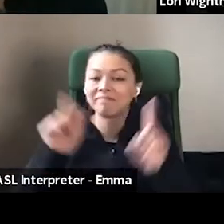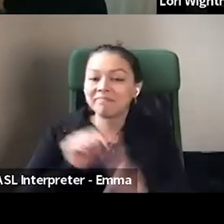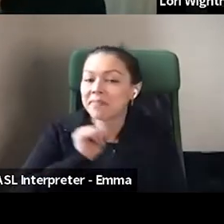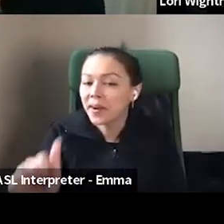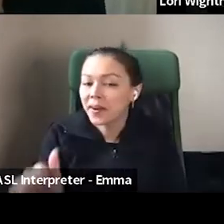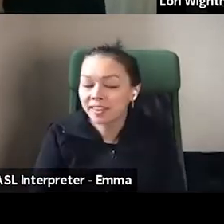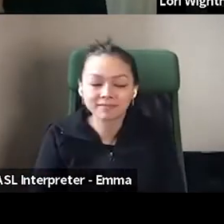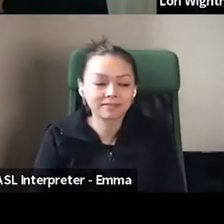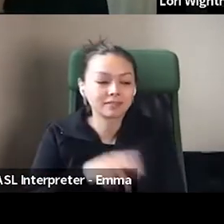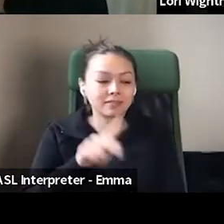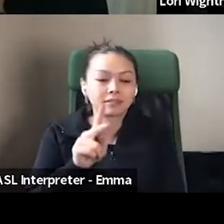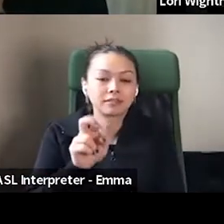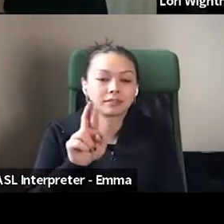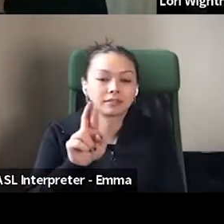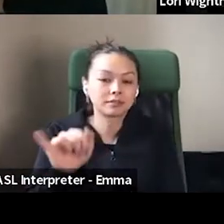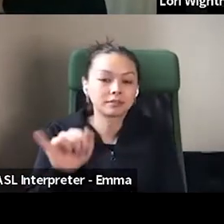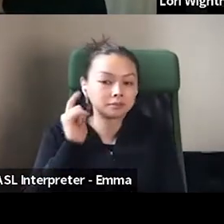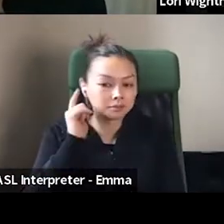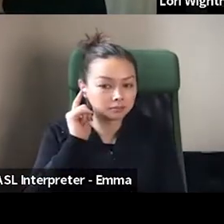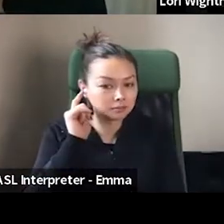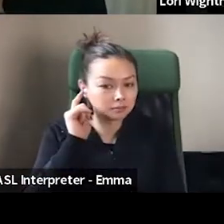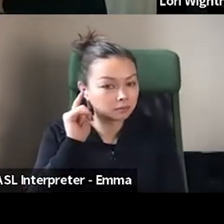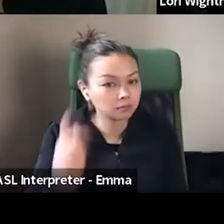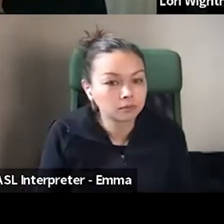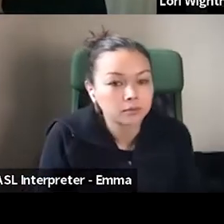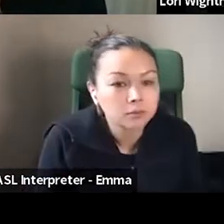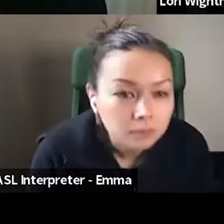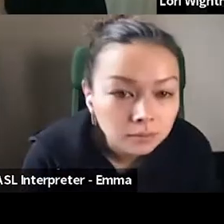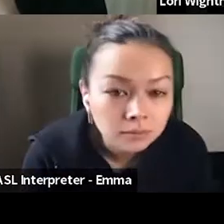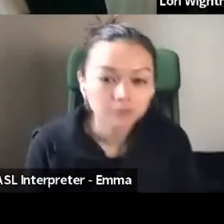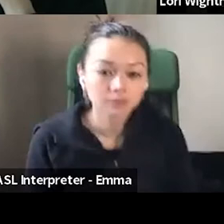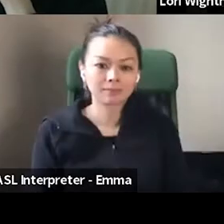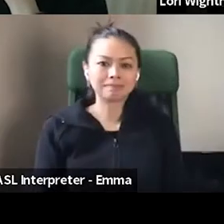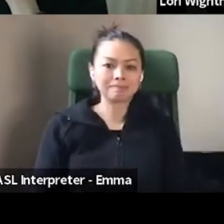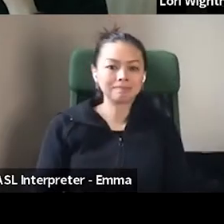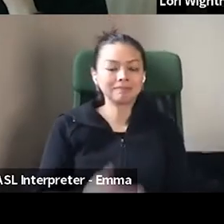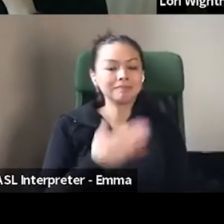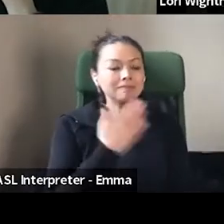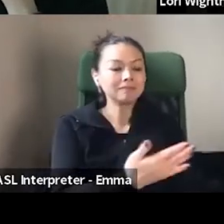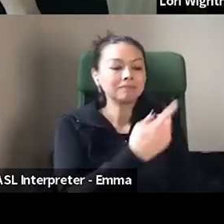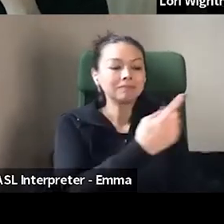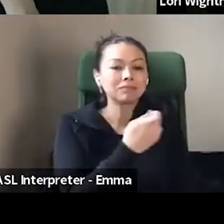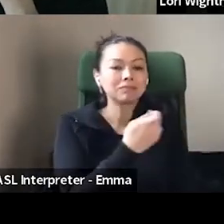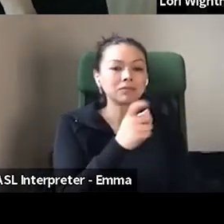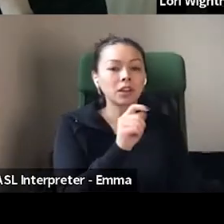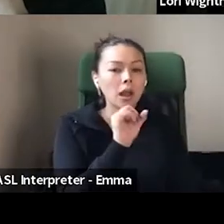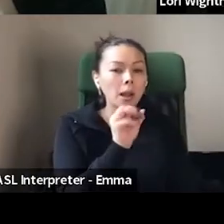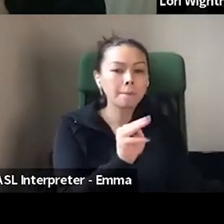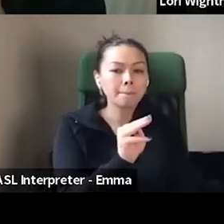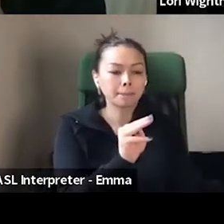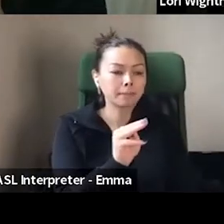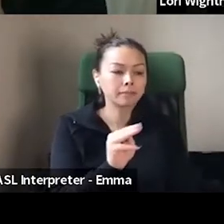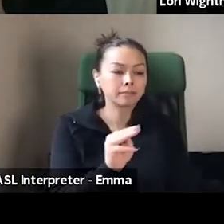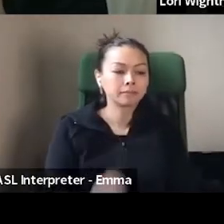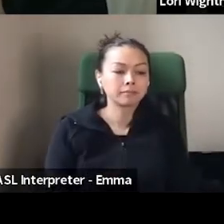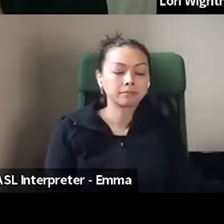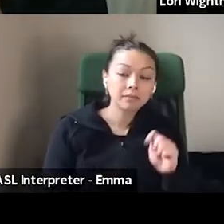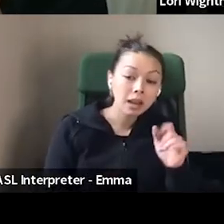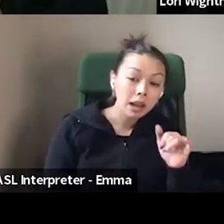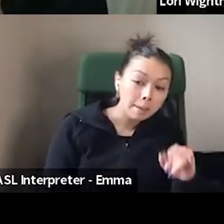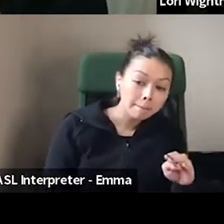Well, good question, Tom. Tom, yeah. Tim? Tim. Same. Call me Tom. Okay, sure.